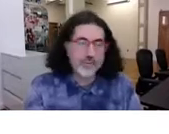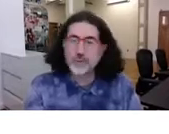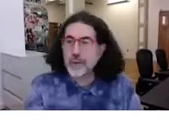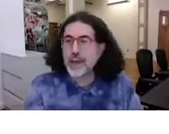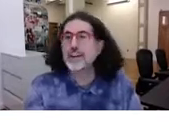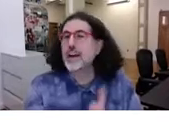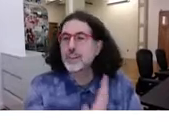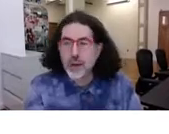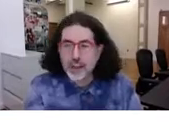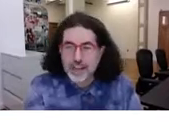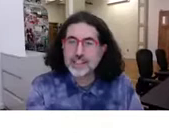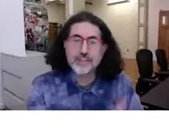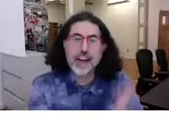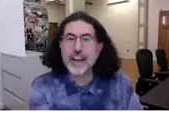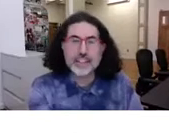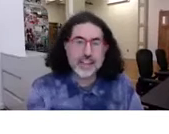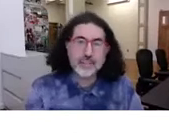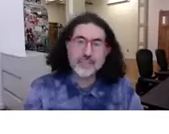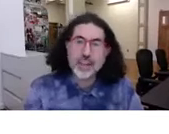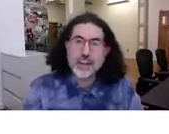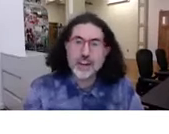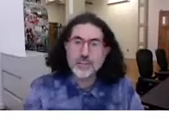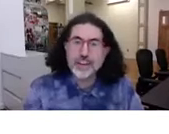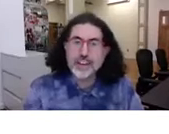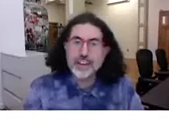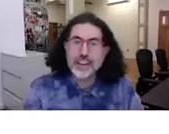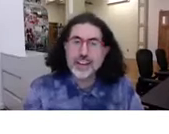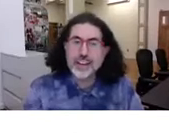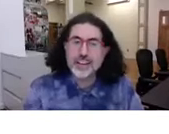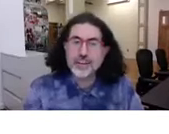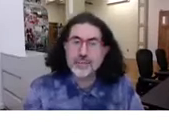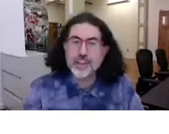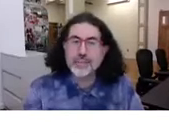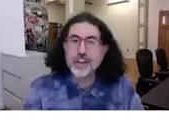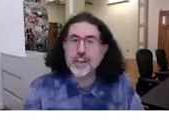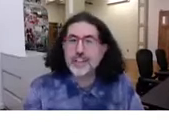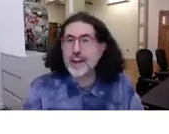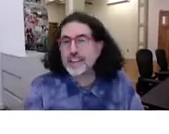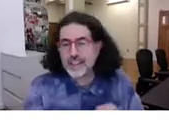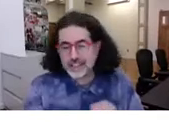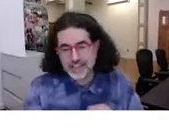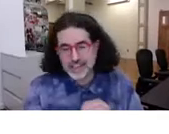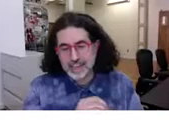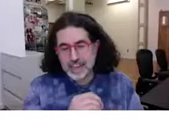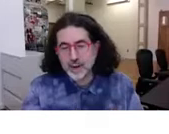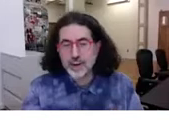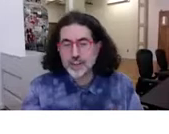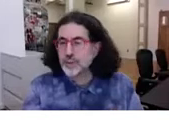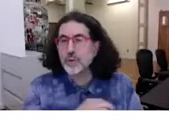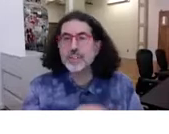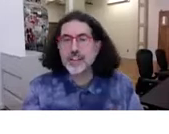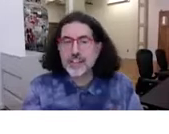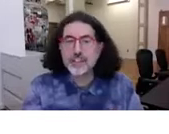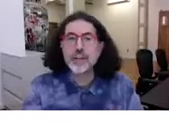them are not from Japan, as well as the fact that, you know, the, in terms of the fact that here